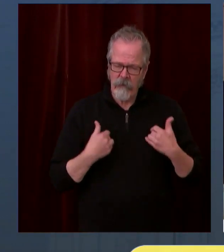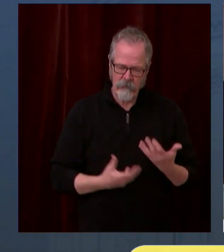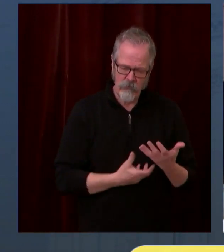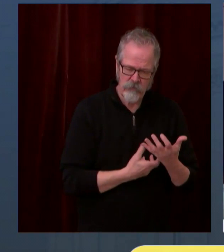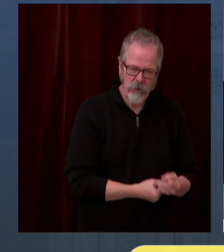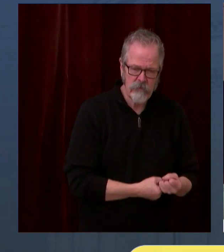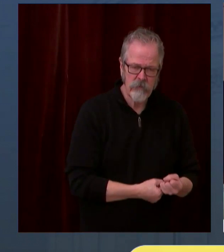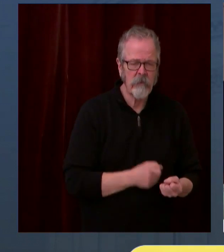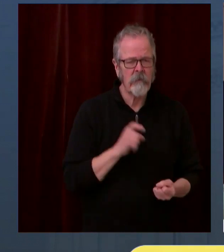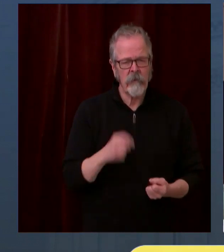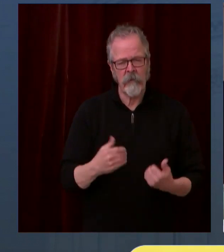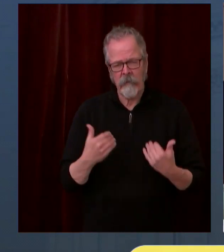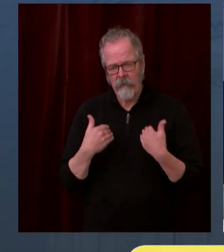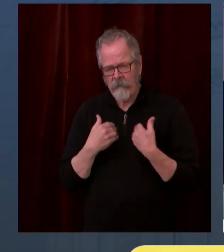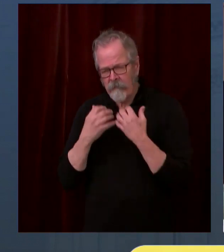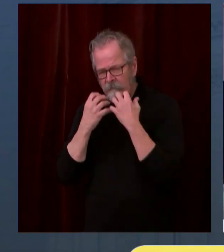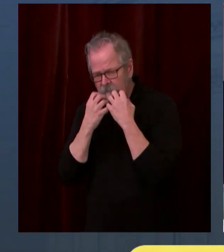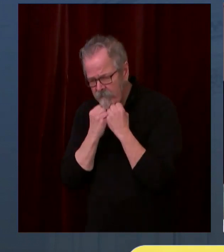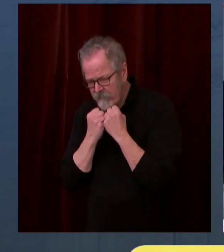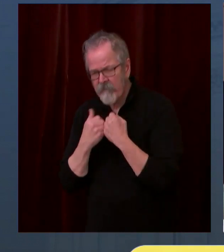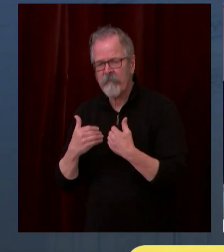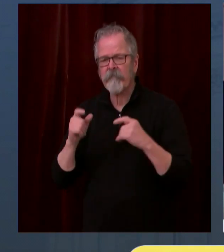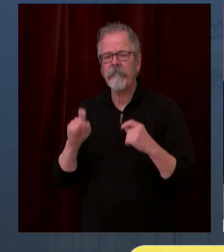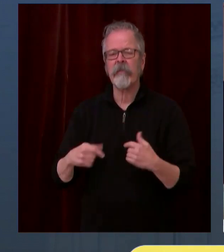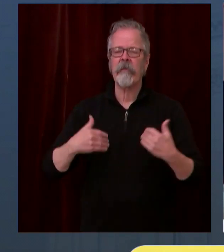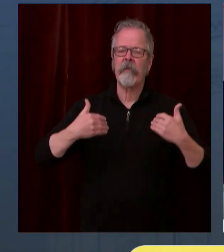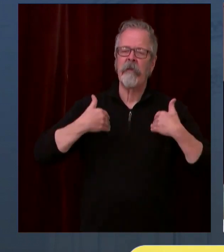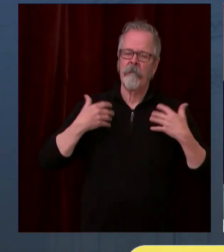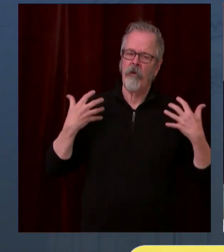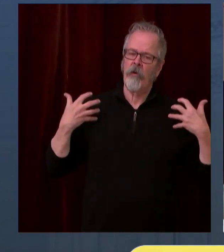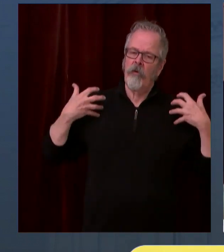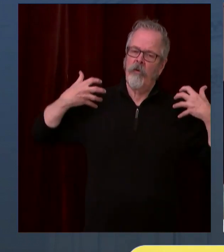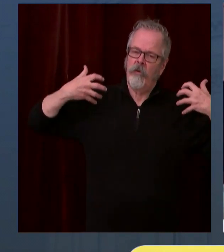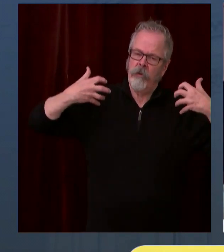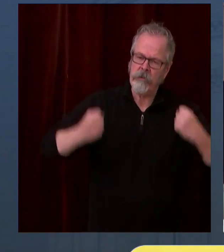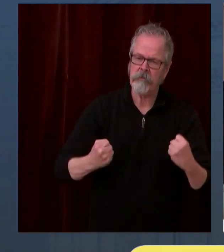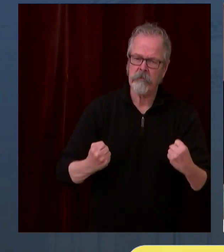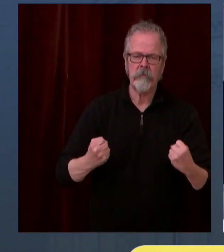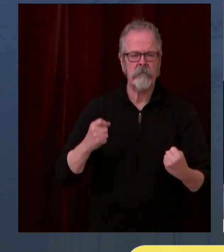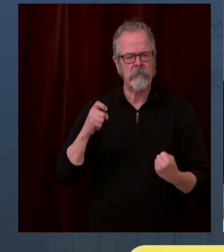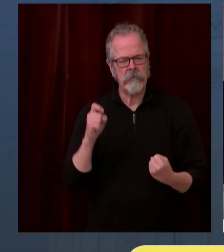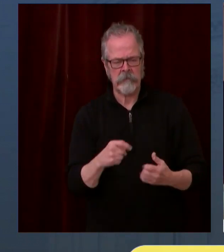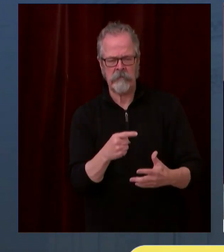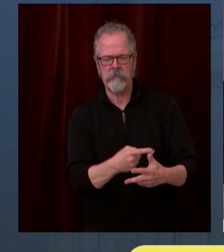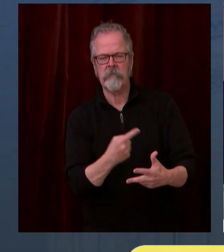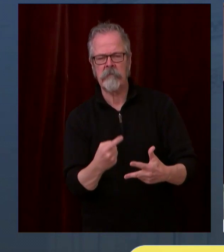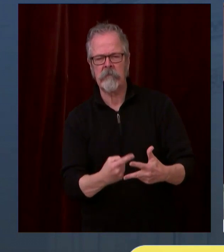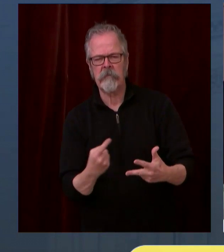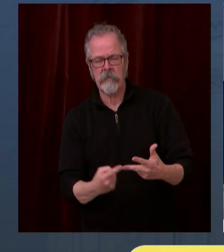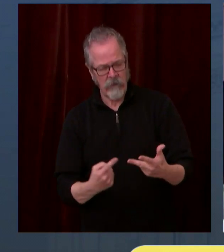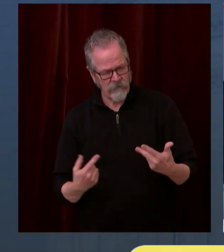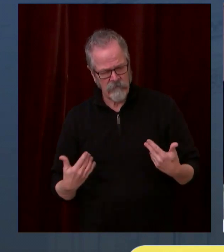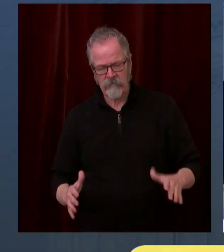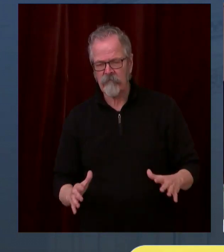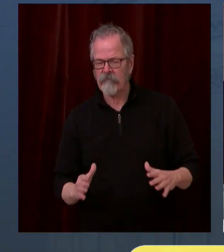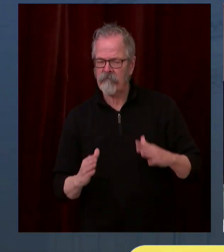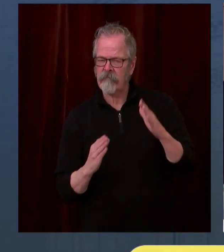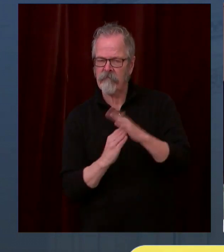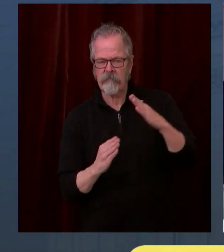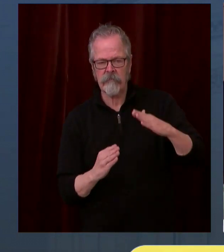And collectively, I have a world of confidence that we'll be massively successful on this front.